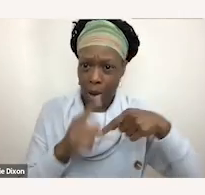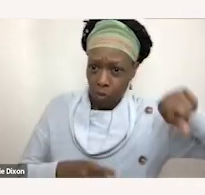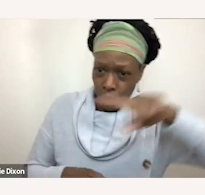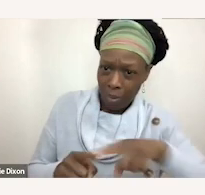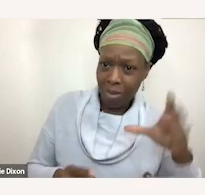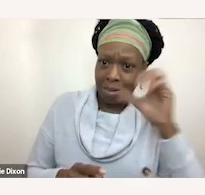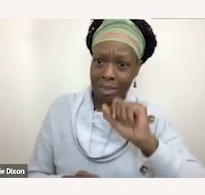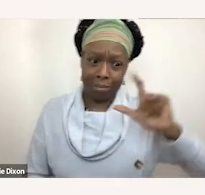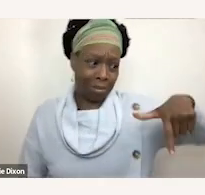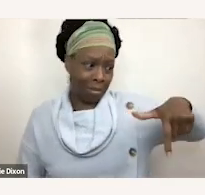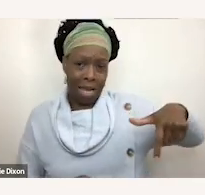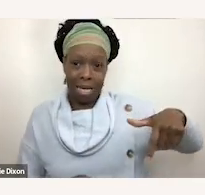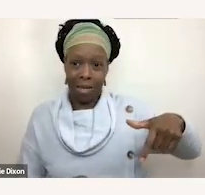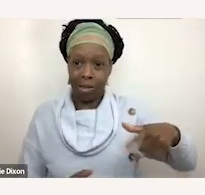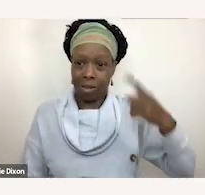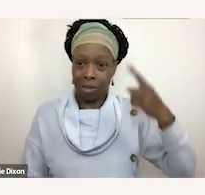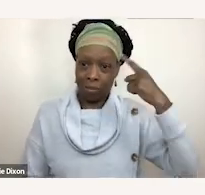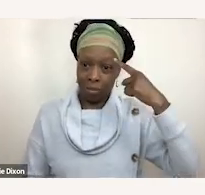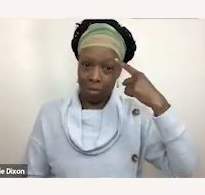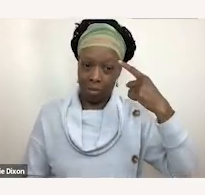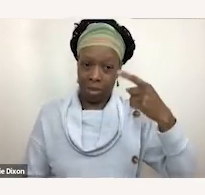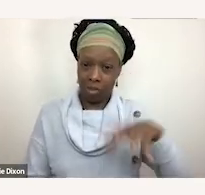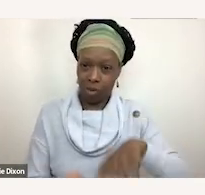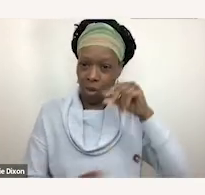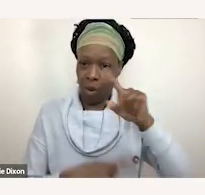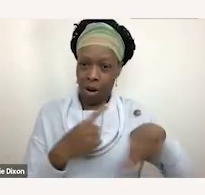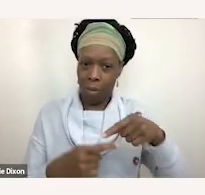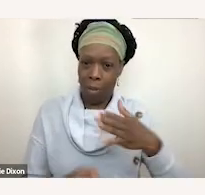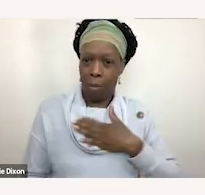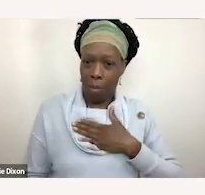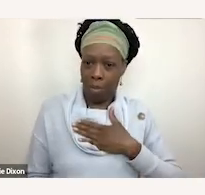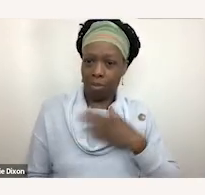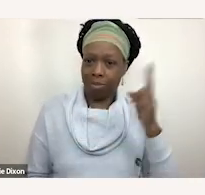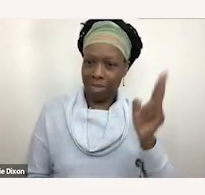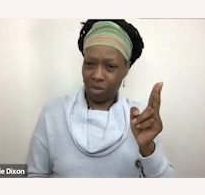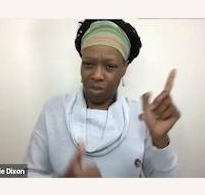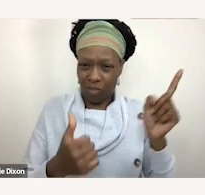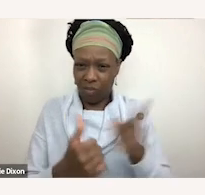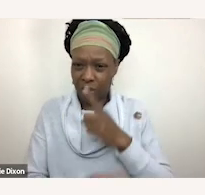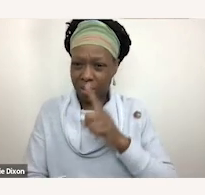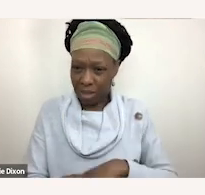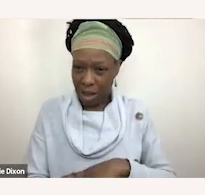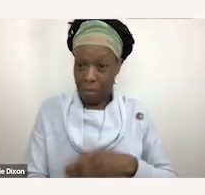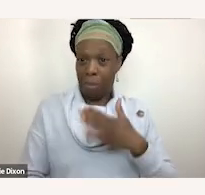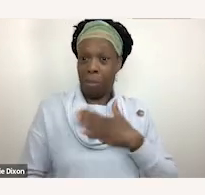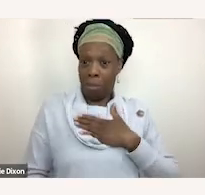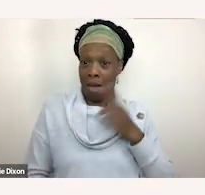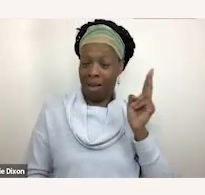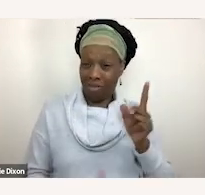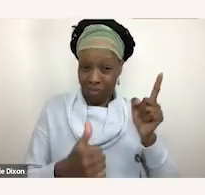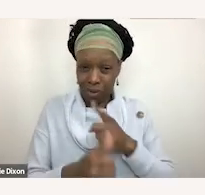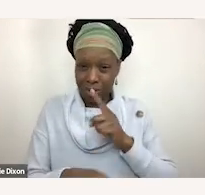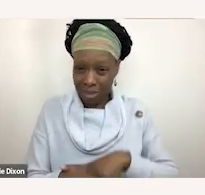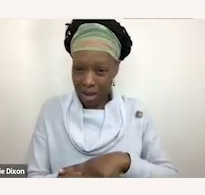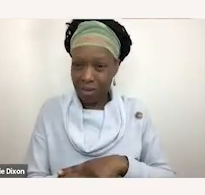you know learning about that history for the first time really my history right was